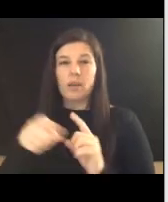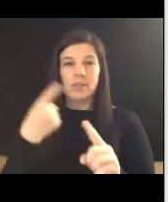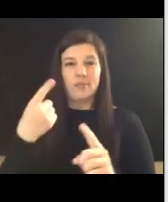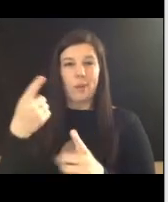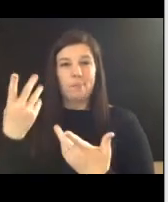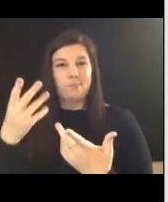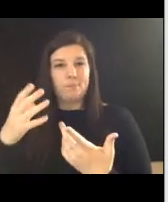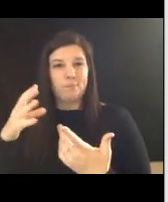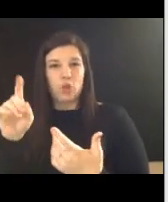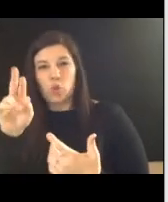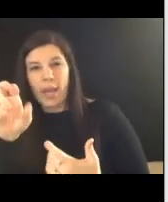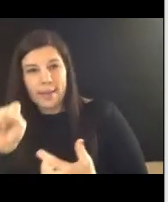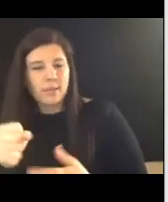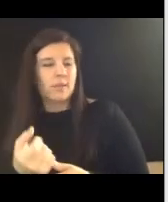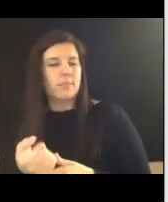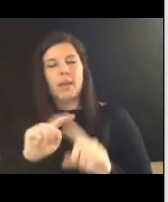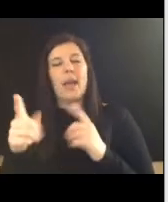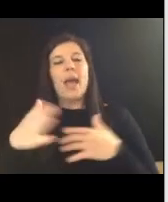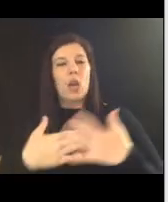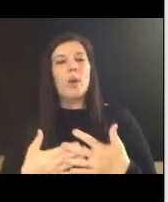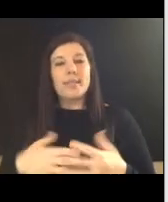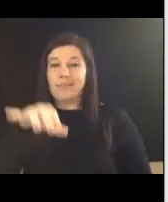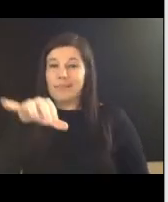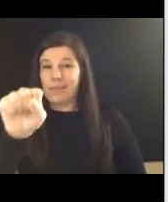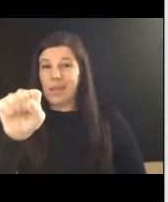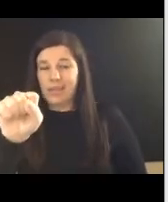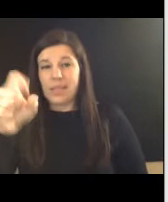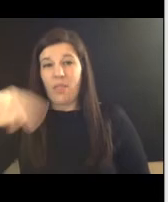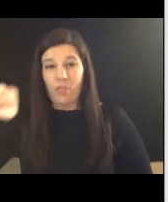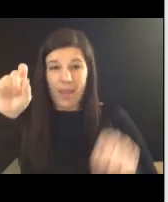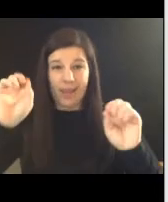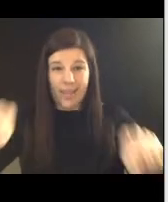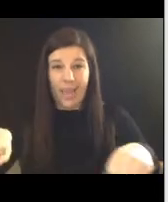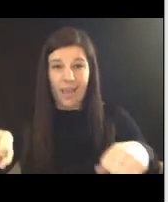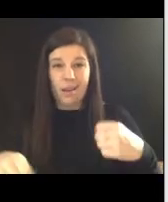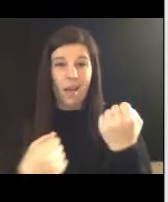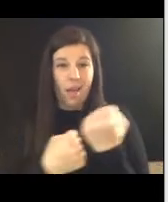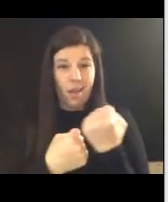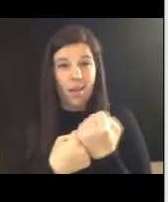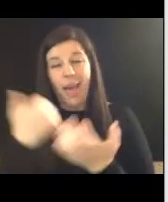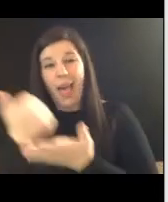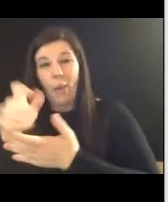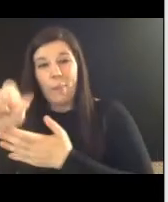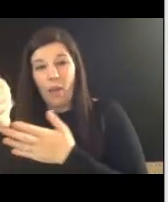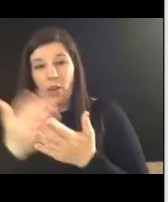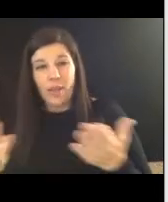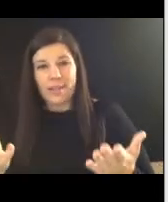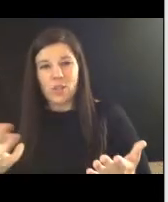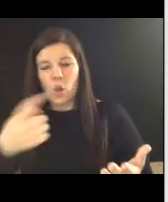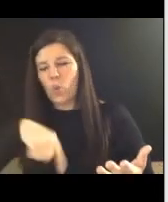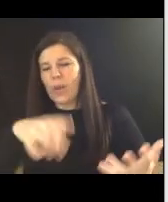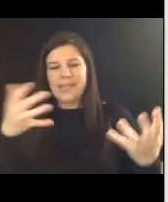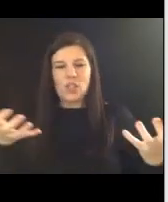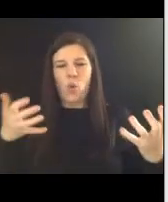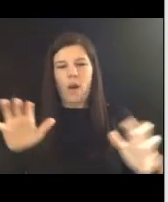all aspects of that and the answer is yes they they can step in and assist in those things we don't ever want their primary mission to get